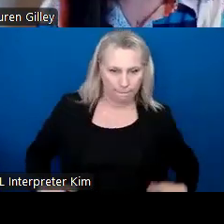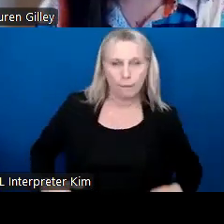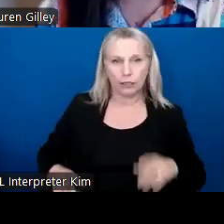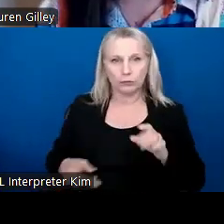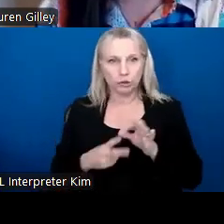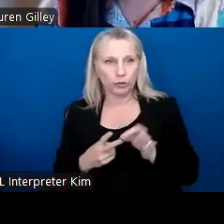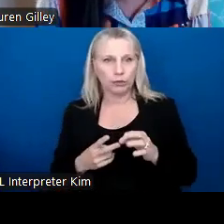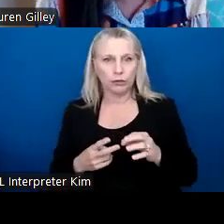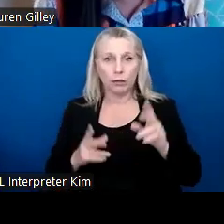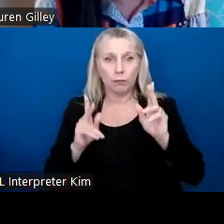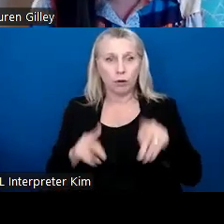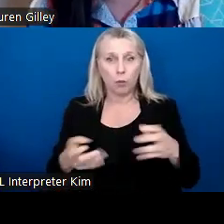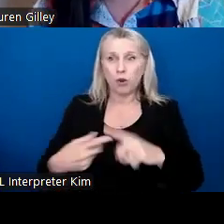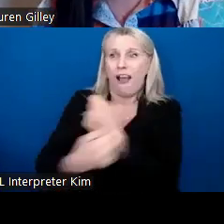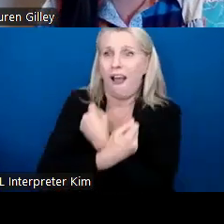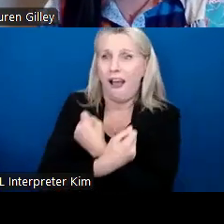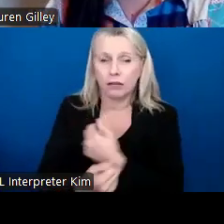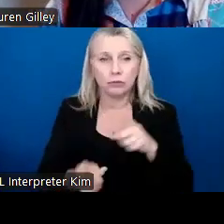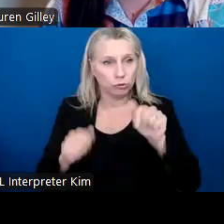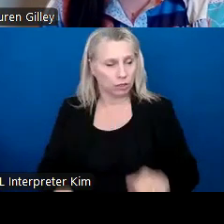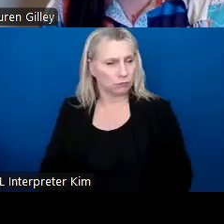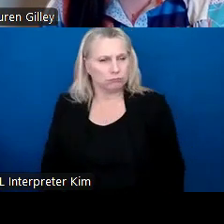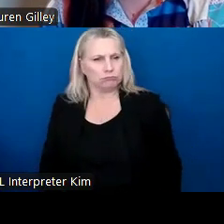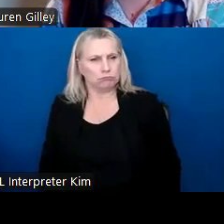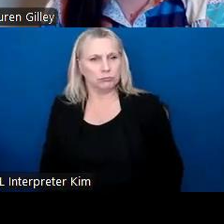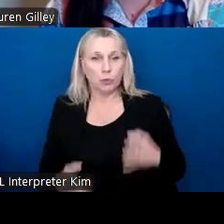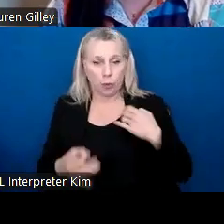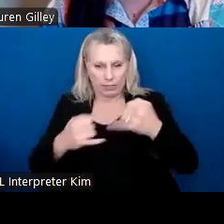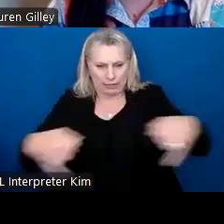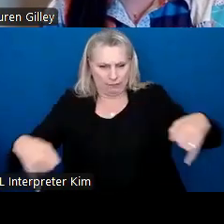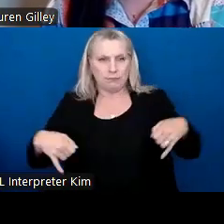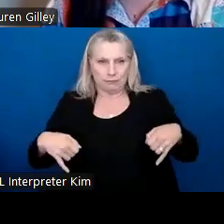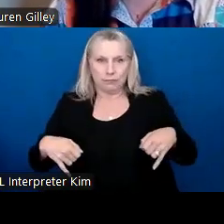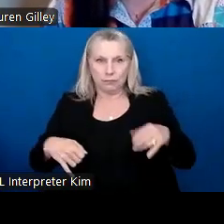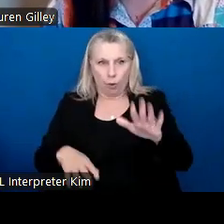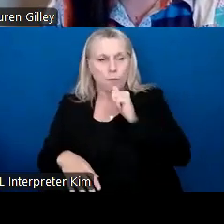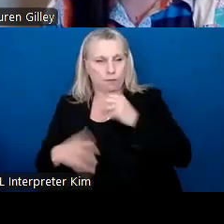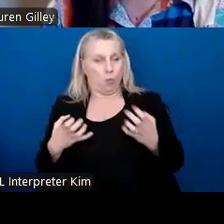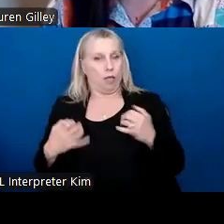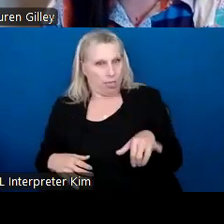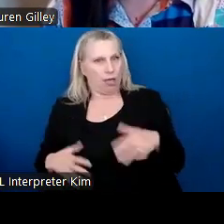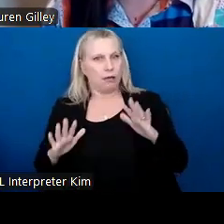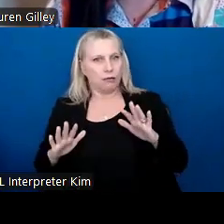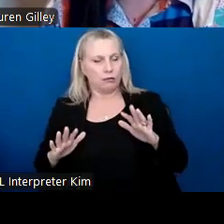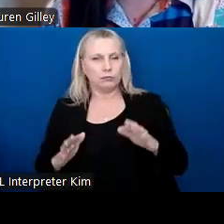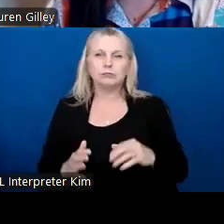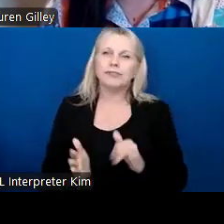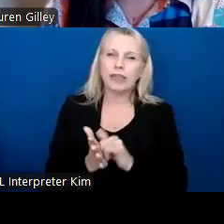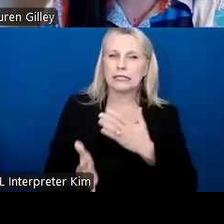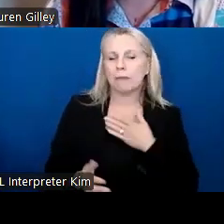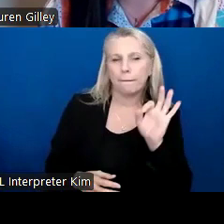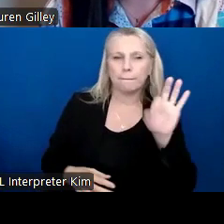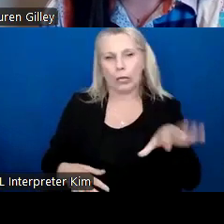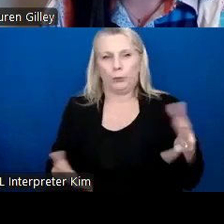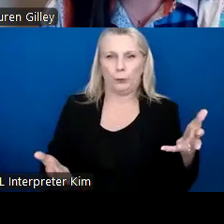wants to give you a hug, you don't have to give them a hug. If you want your space and your privacy and yeah, that's my little, that was my mini,